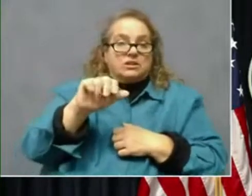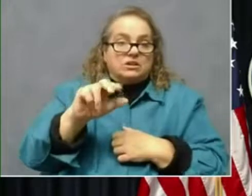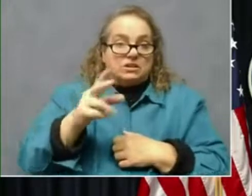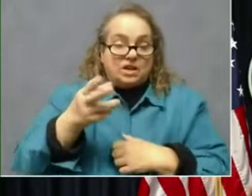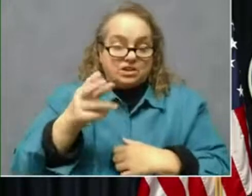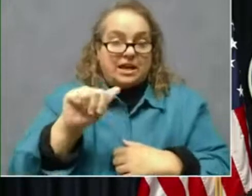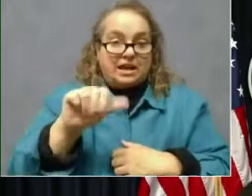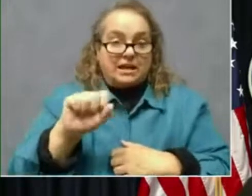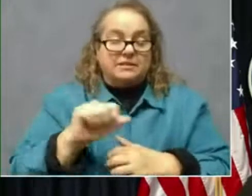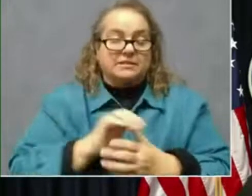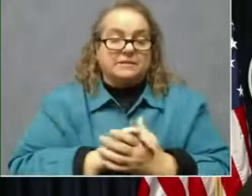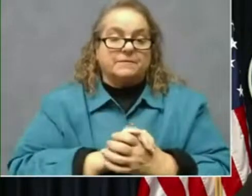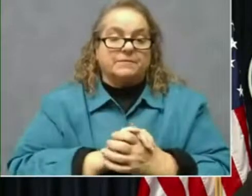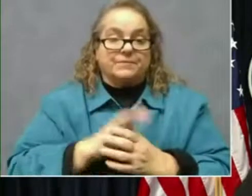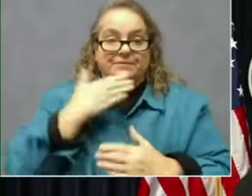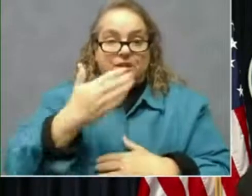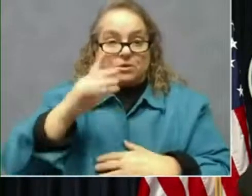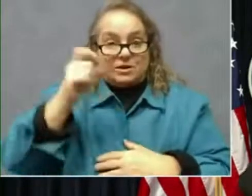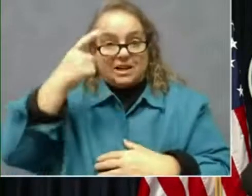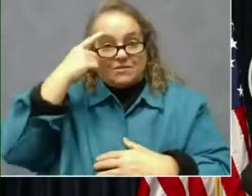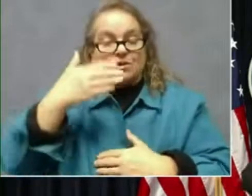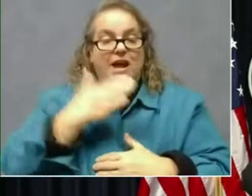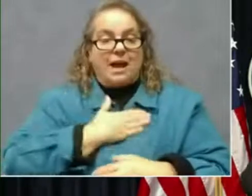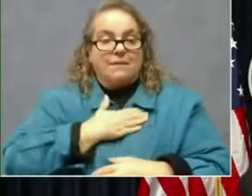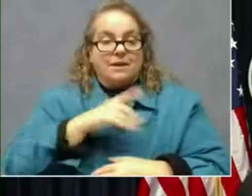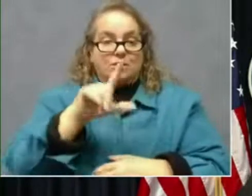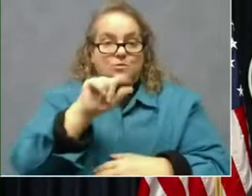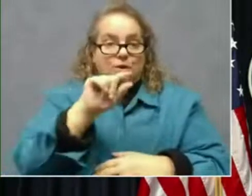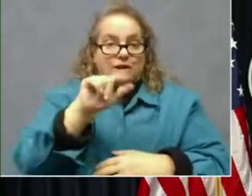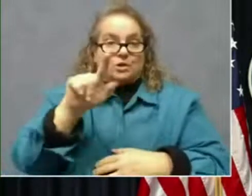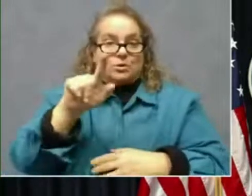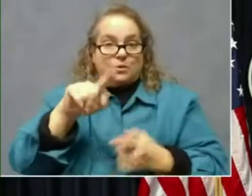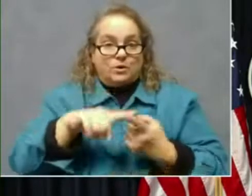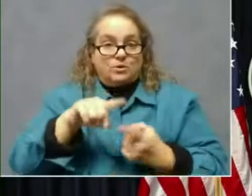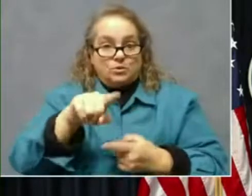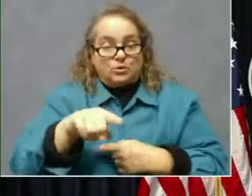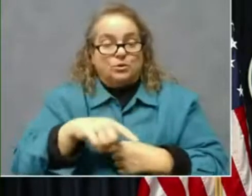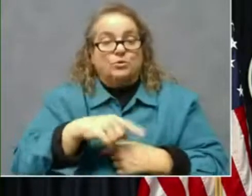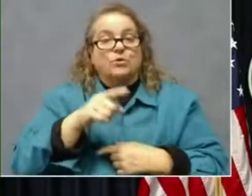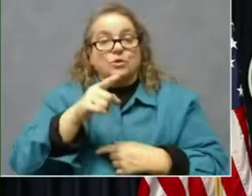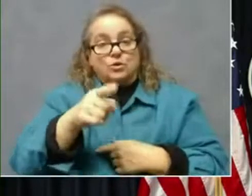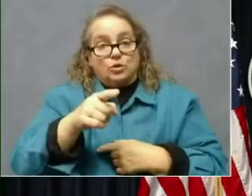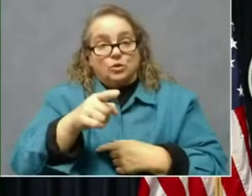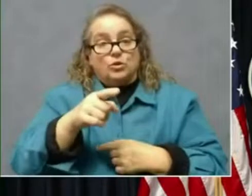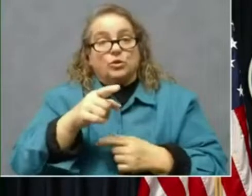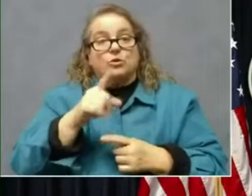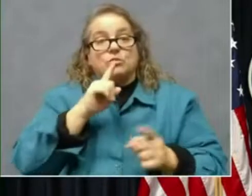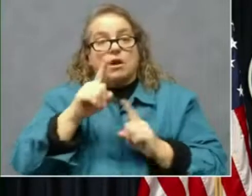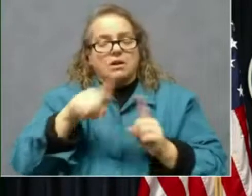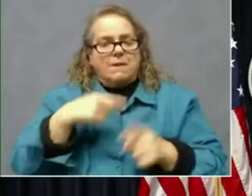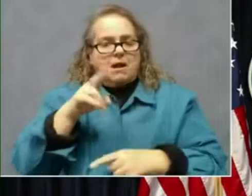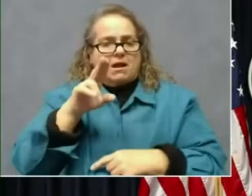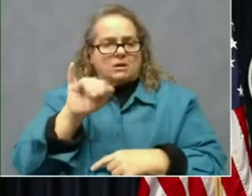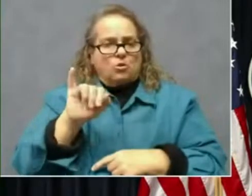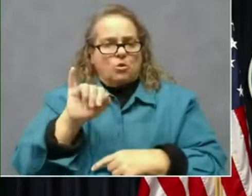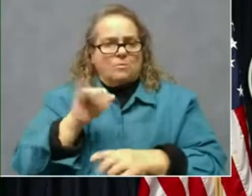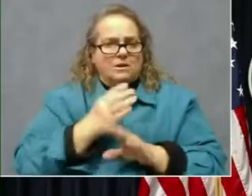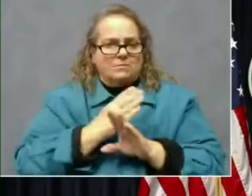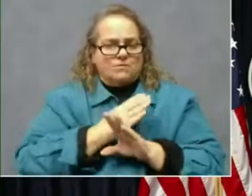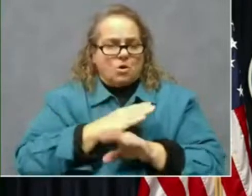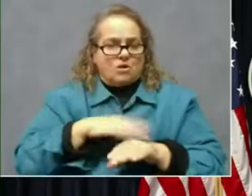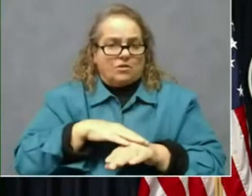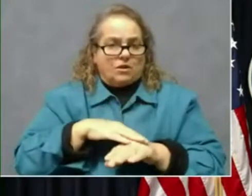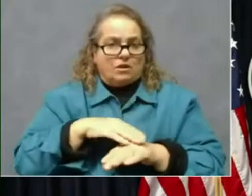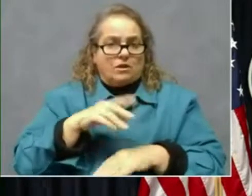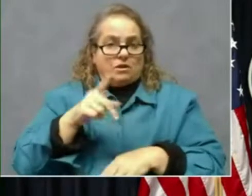Thank you, Governor. Happy 2021 to you. You touched on unemployment earlier in the press conference, and you